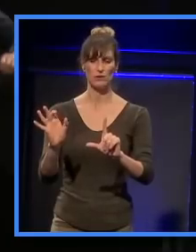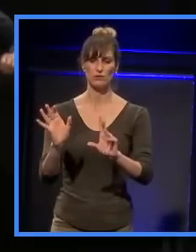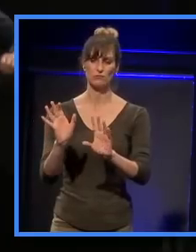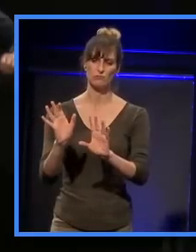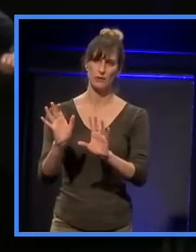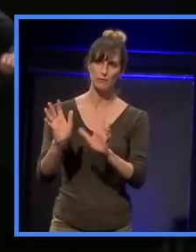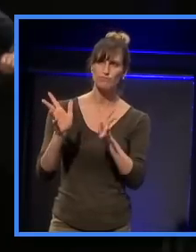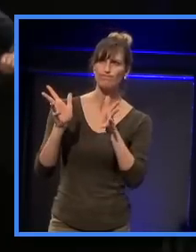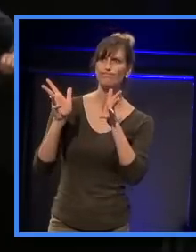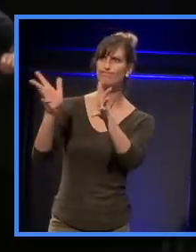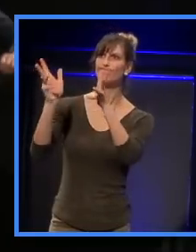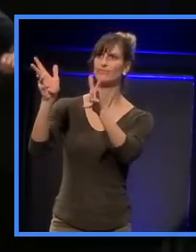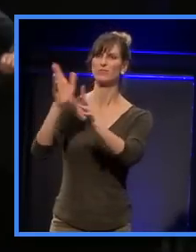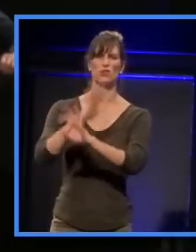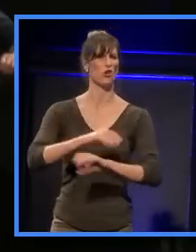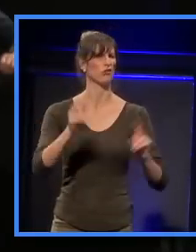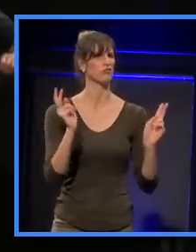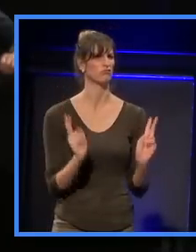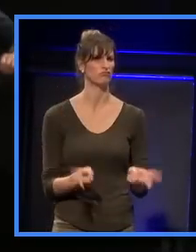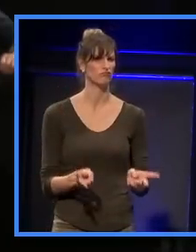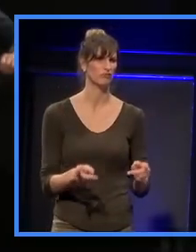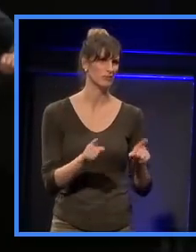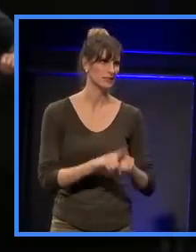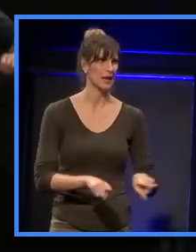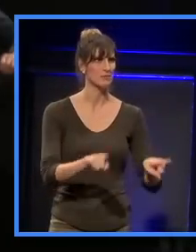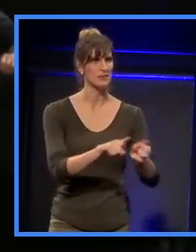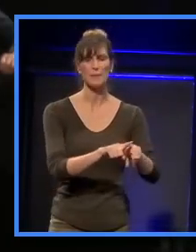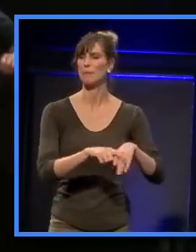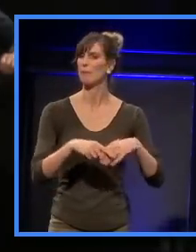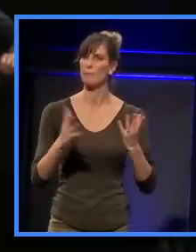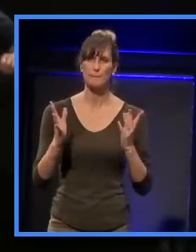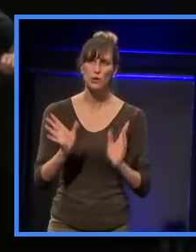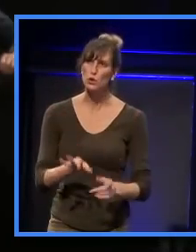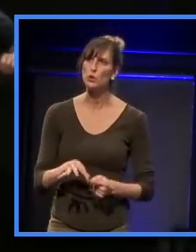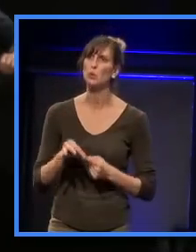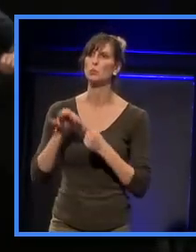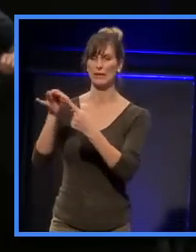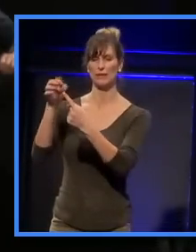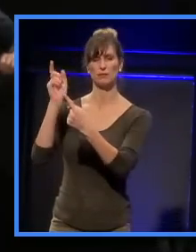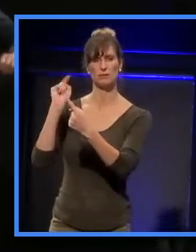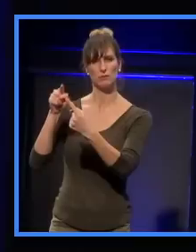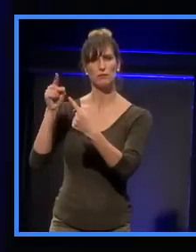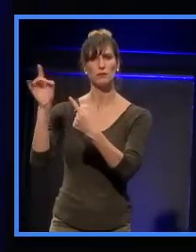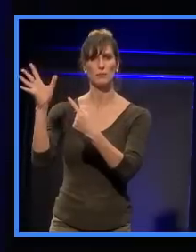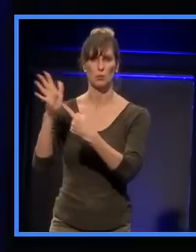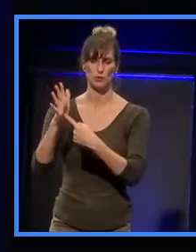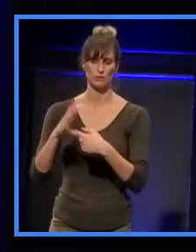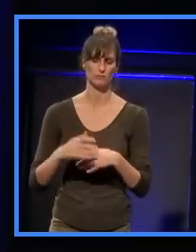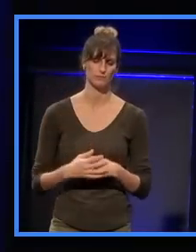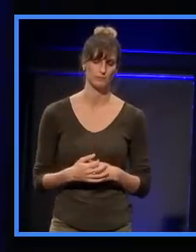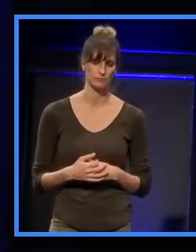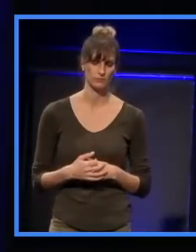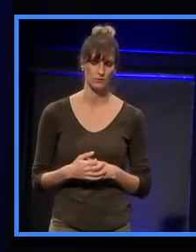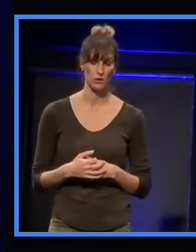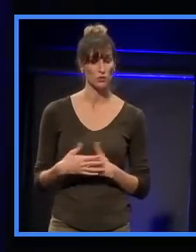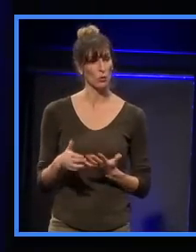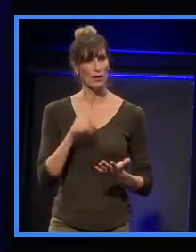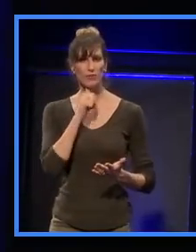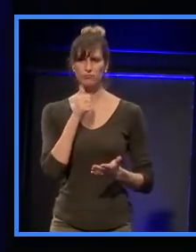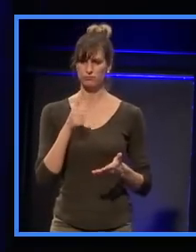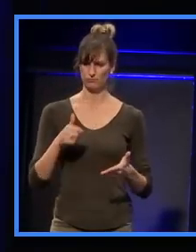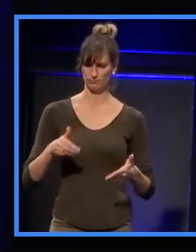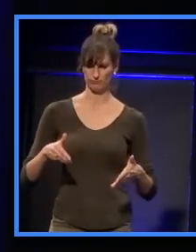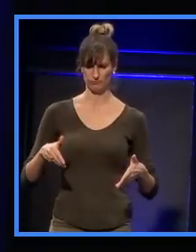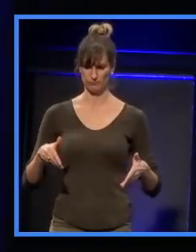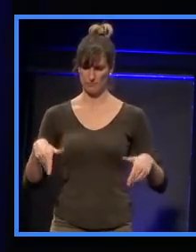than ordinary buildings. And that's just so, so important. So what are the skill sets that you need as a great architect?